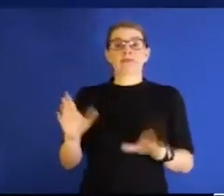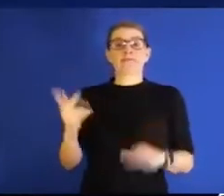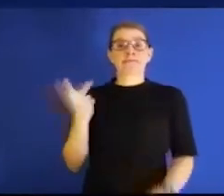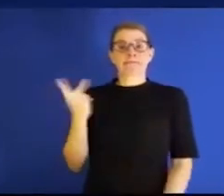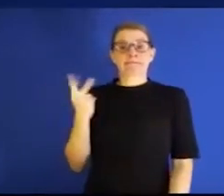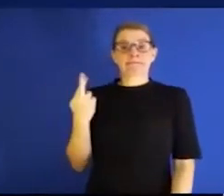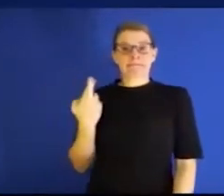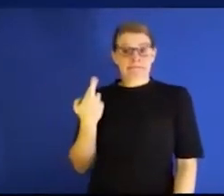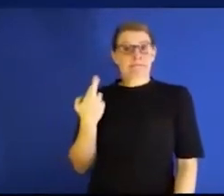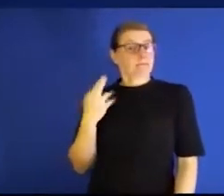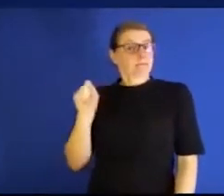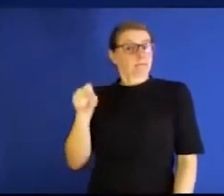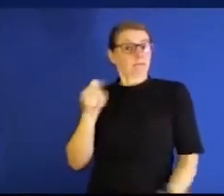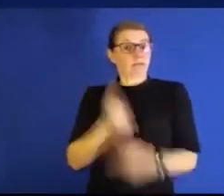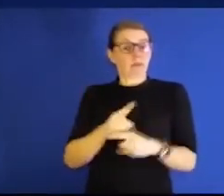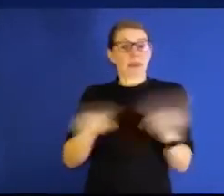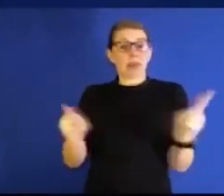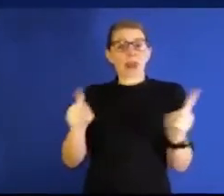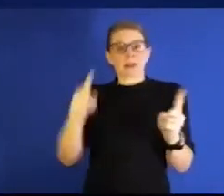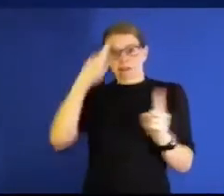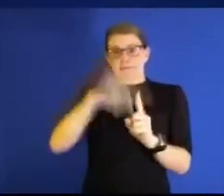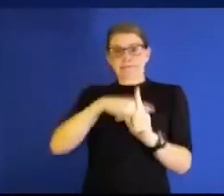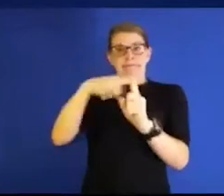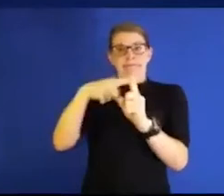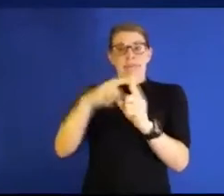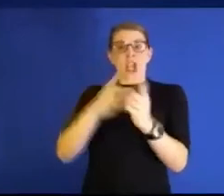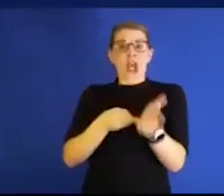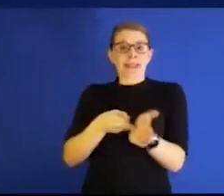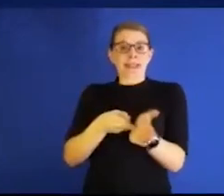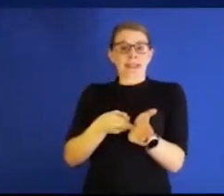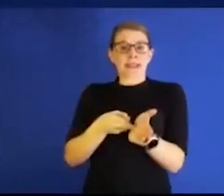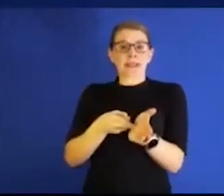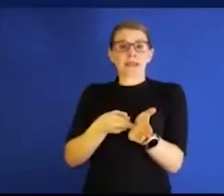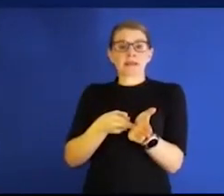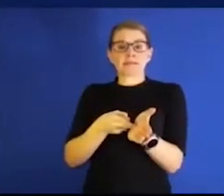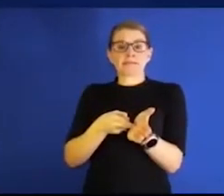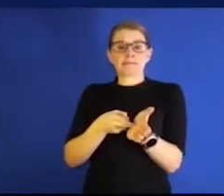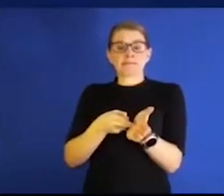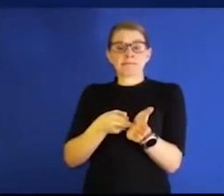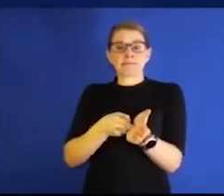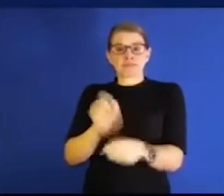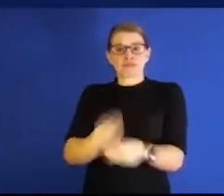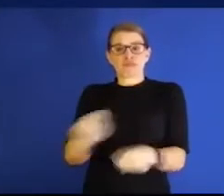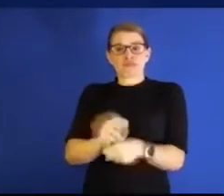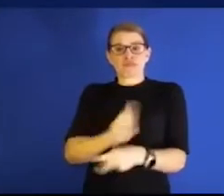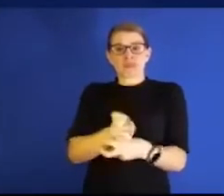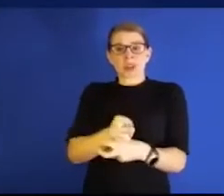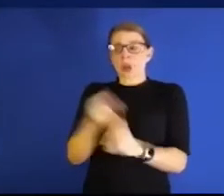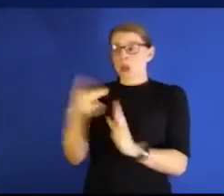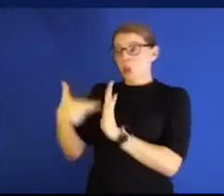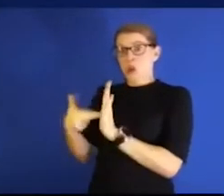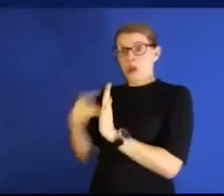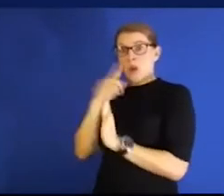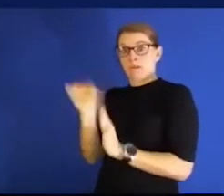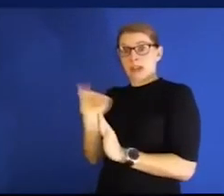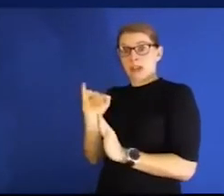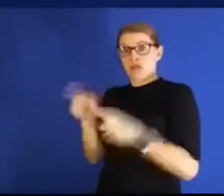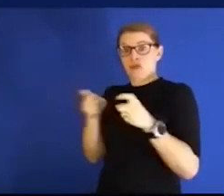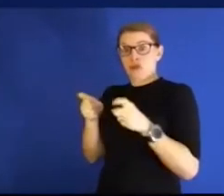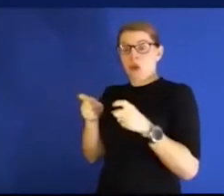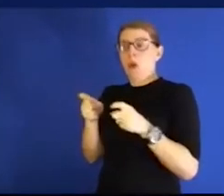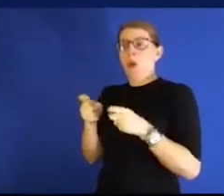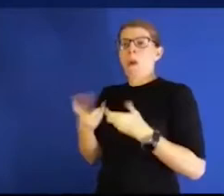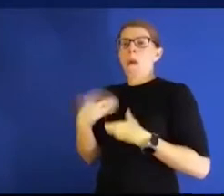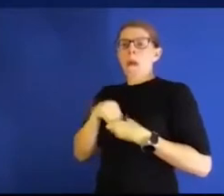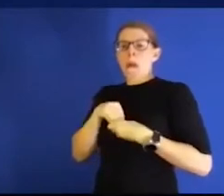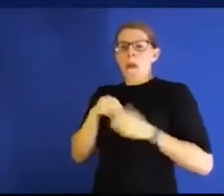here and just be honest. In fact, they have done great. And here's why. They took the rules of infection control to heart and followed them.